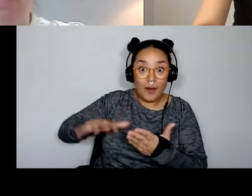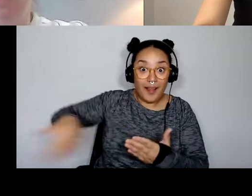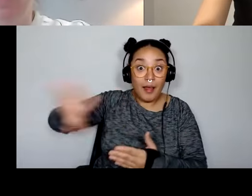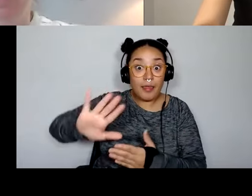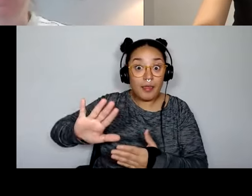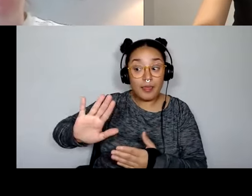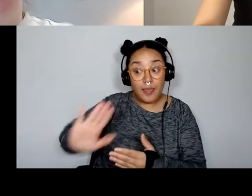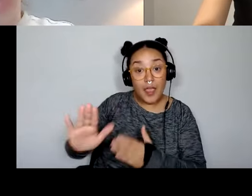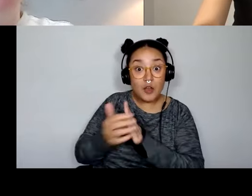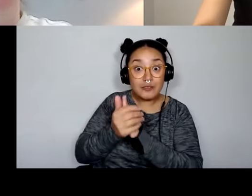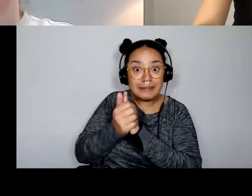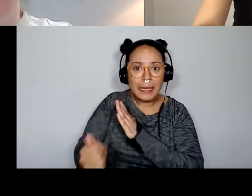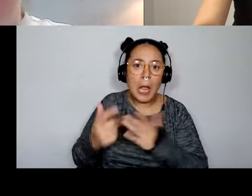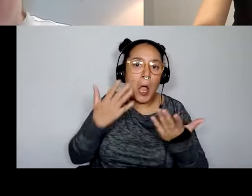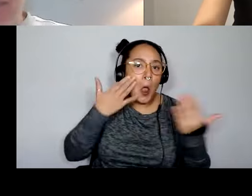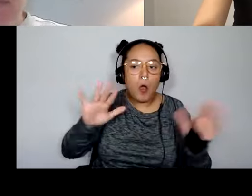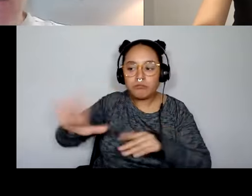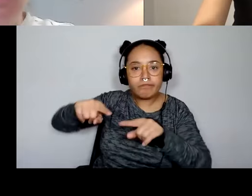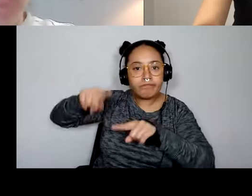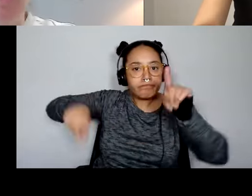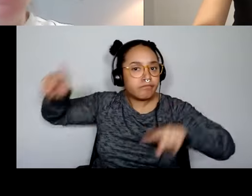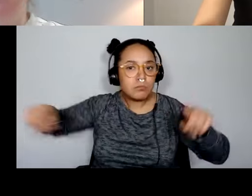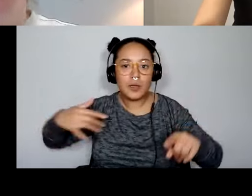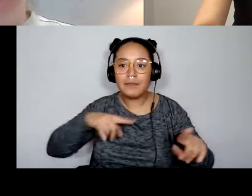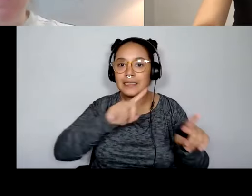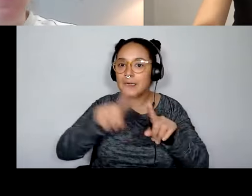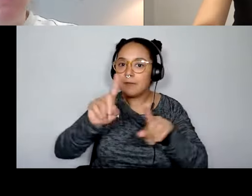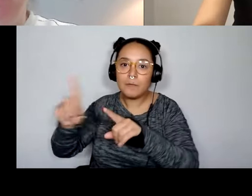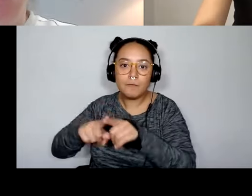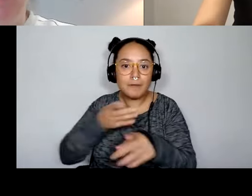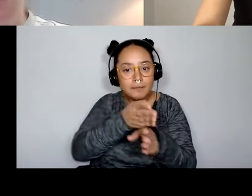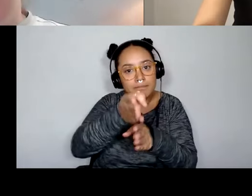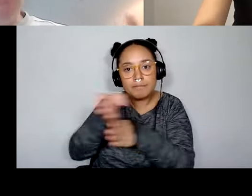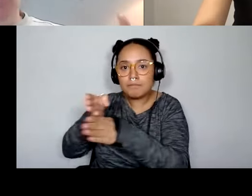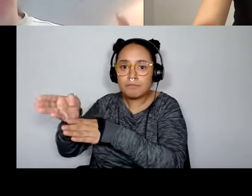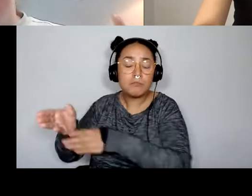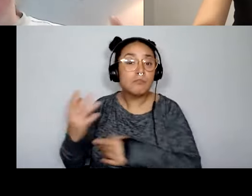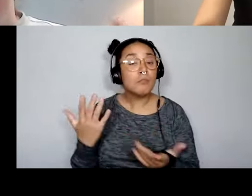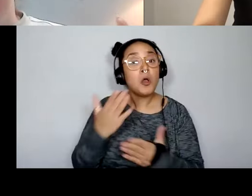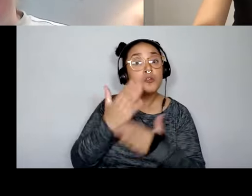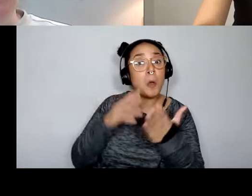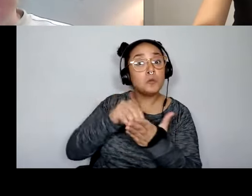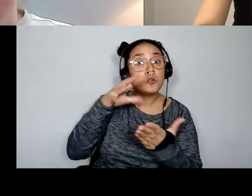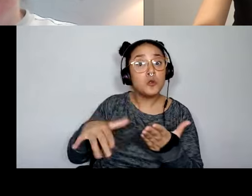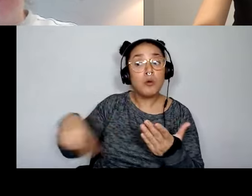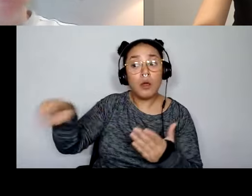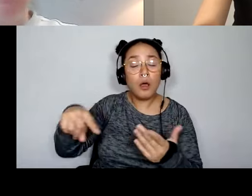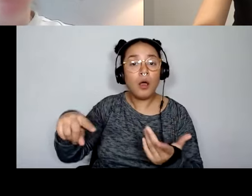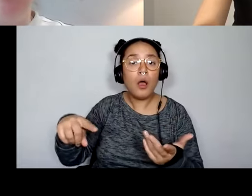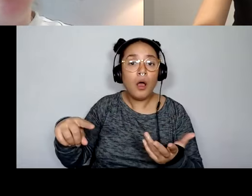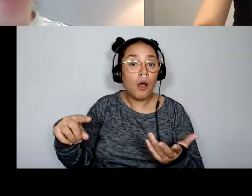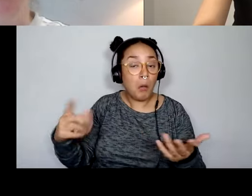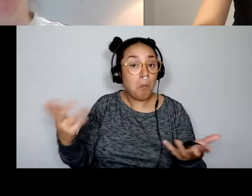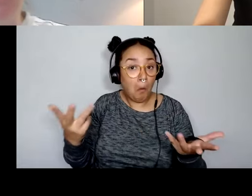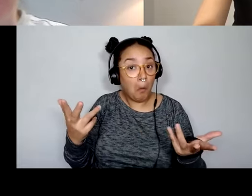across, um, different departments. You may have some students and I don't think it's unlikely. You may